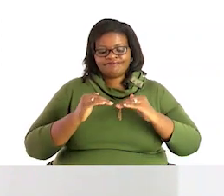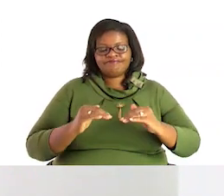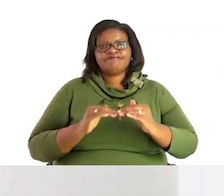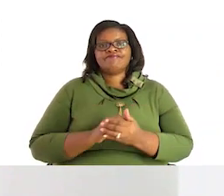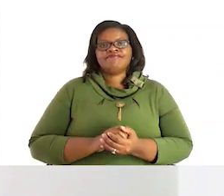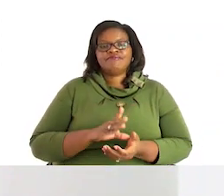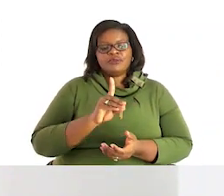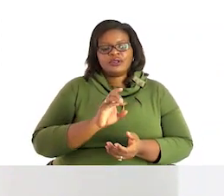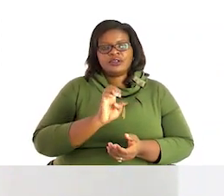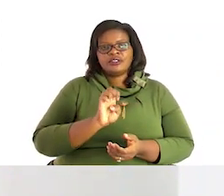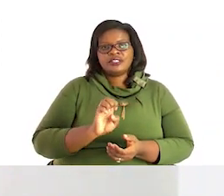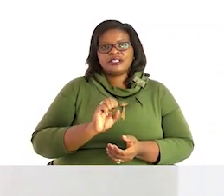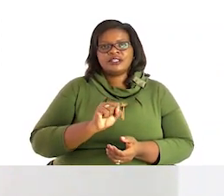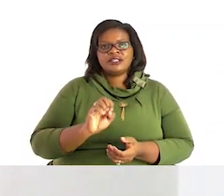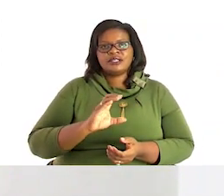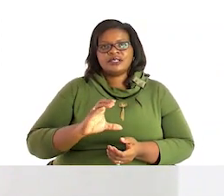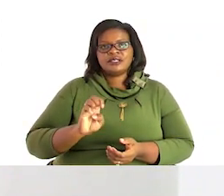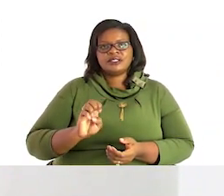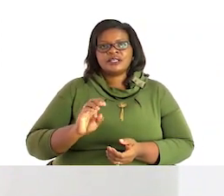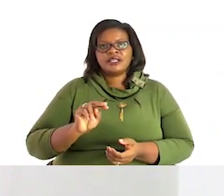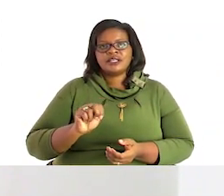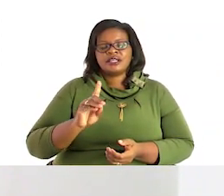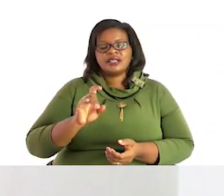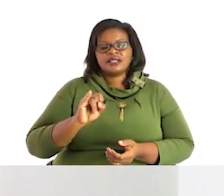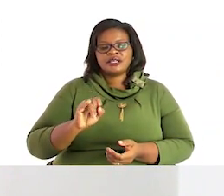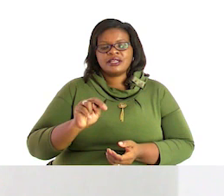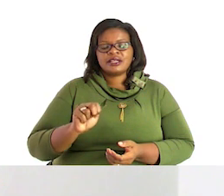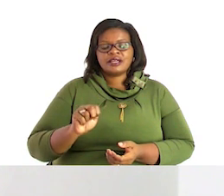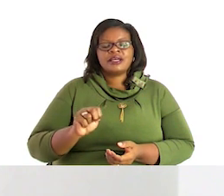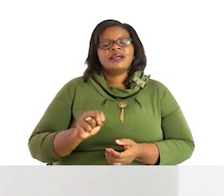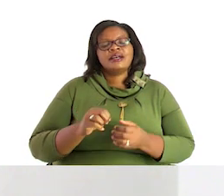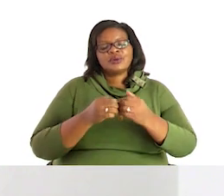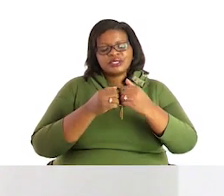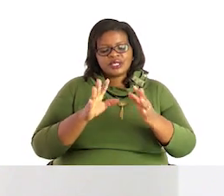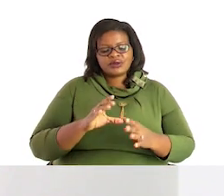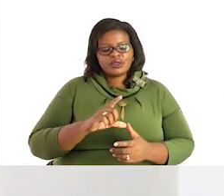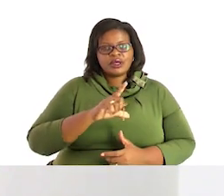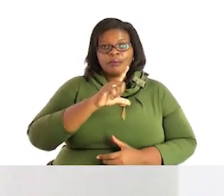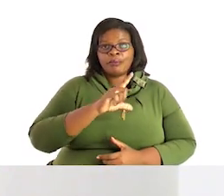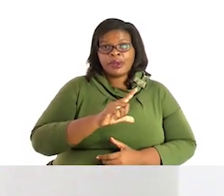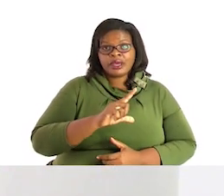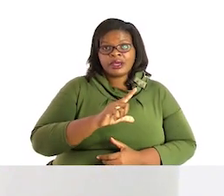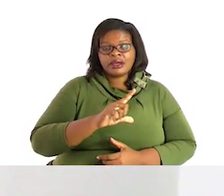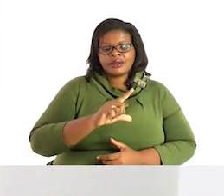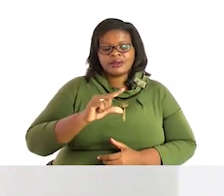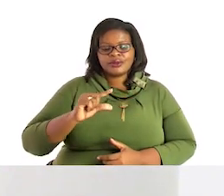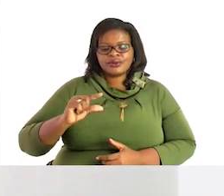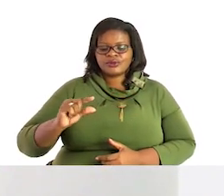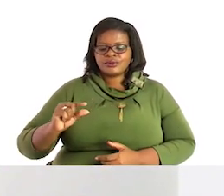descending order we are starting from the biggest to the smallest we are having the same numbers again